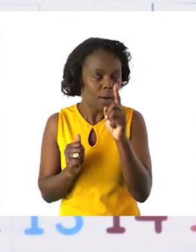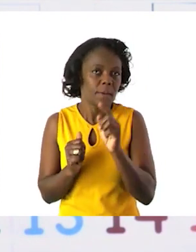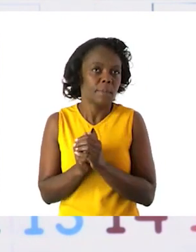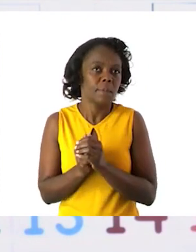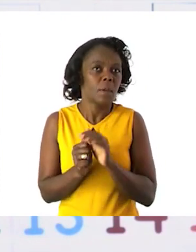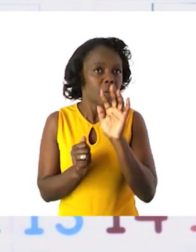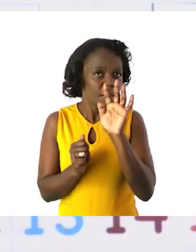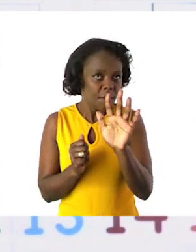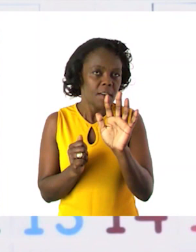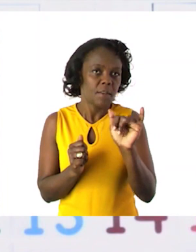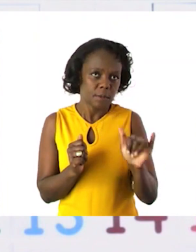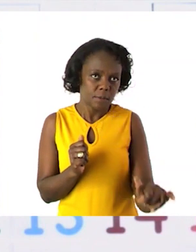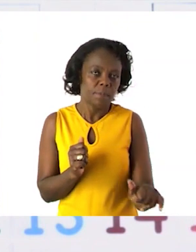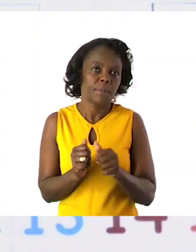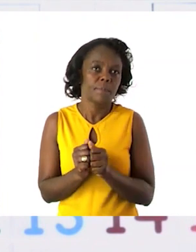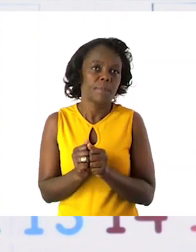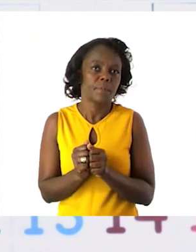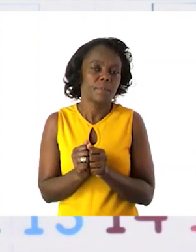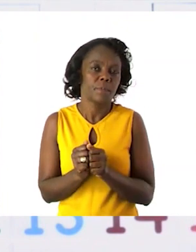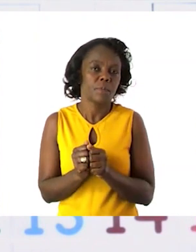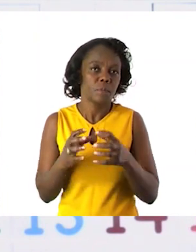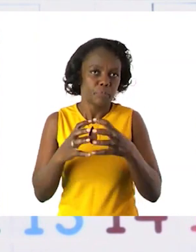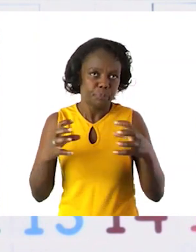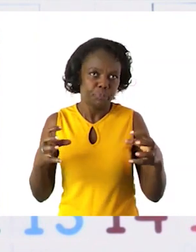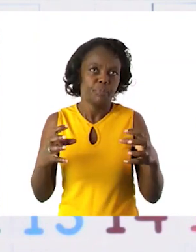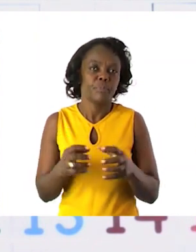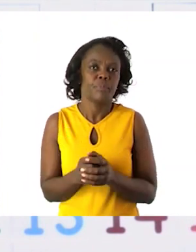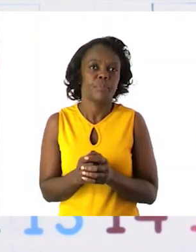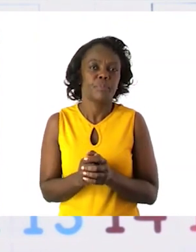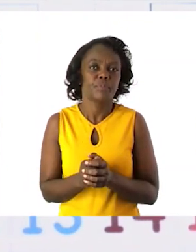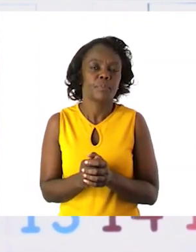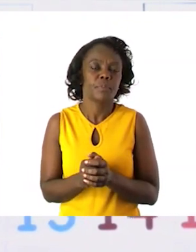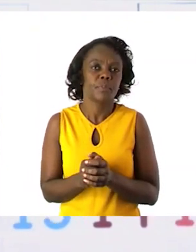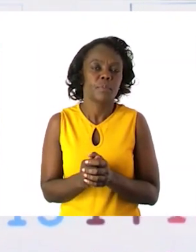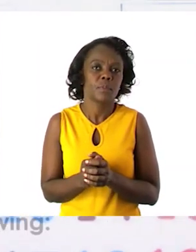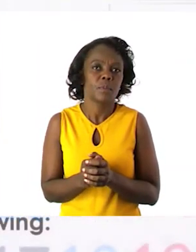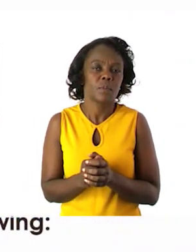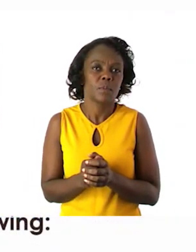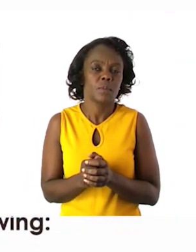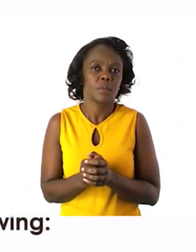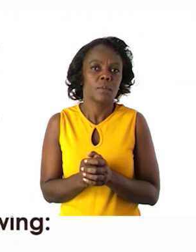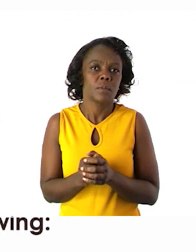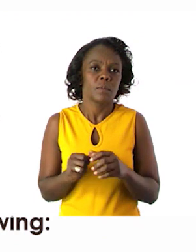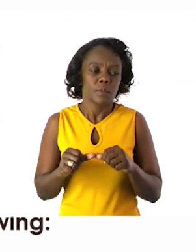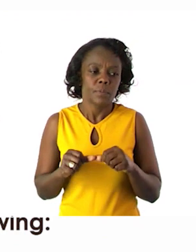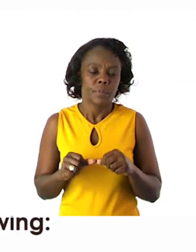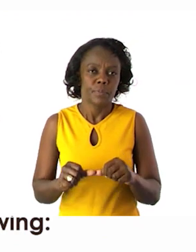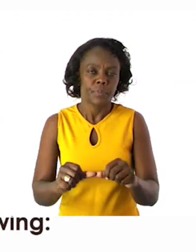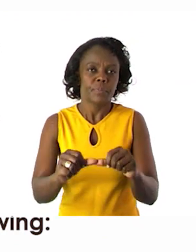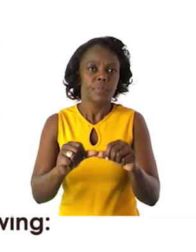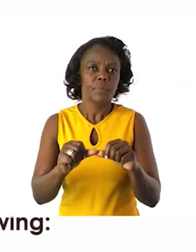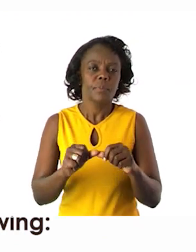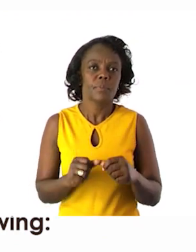remains. That is how we have broken down that number. Therefore now I would like you to do the